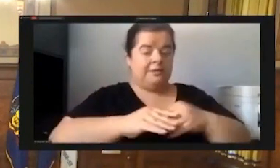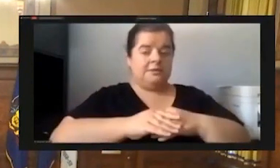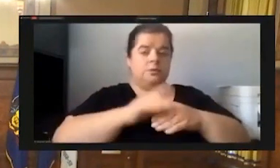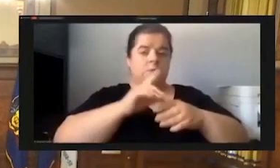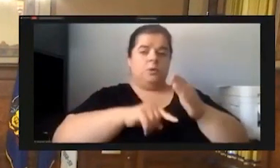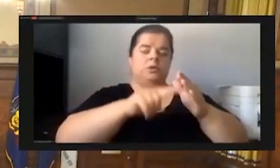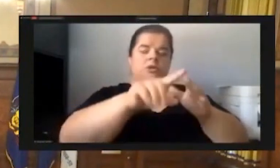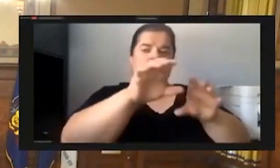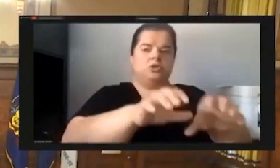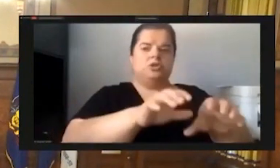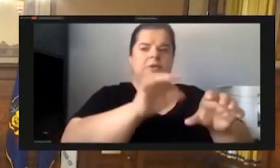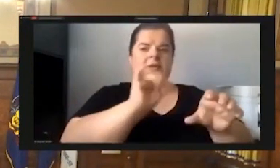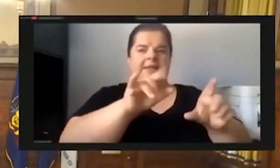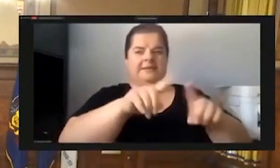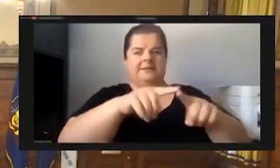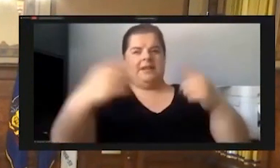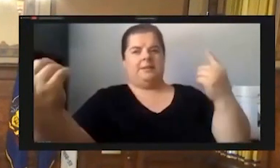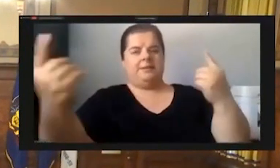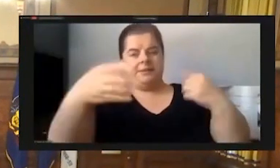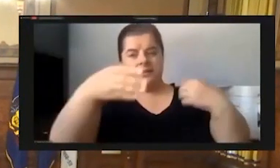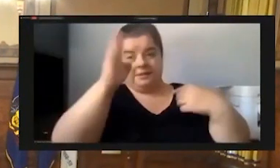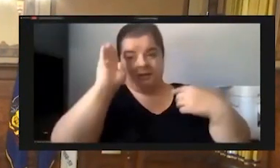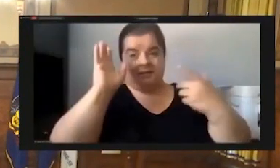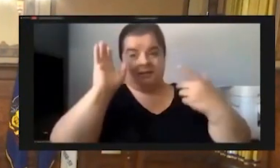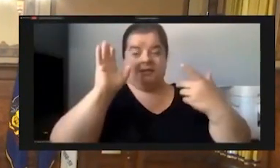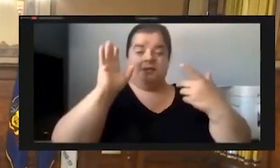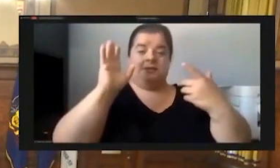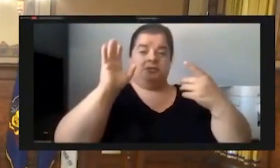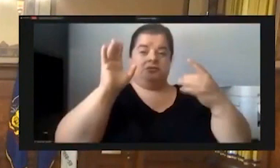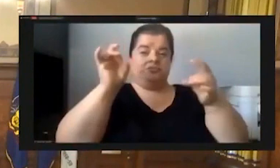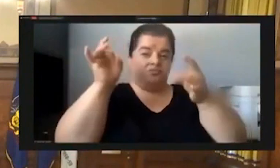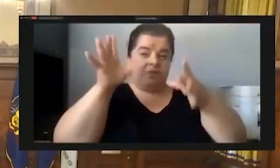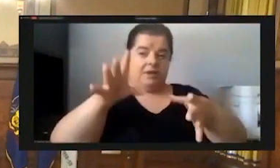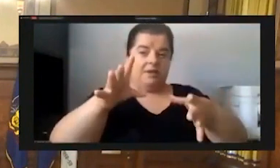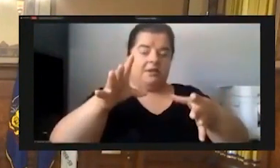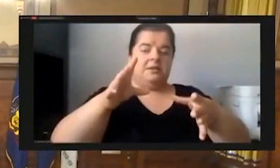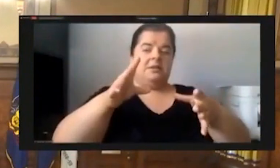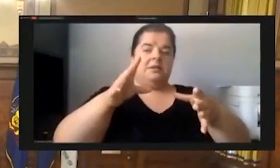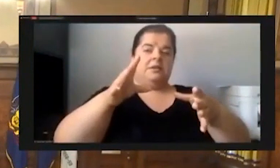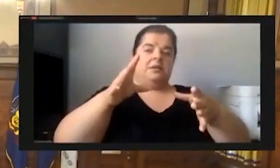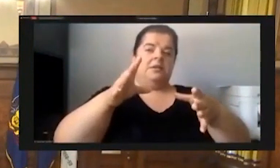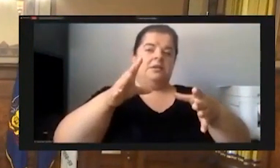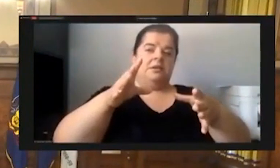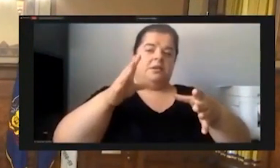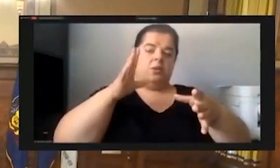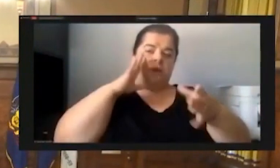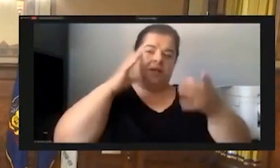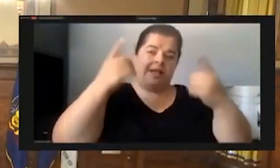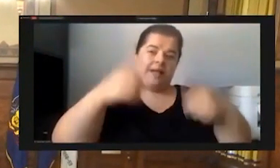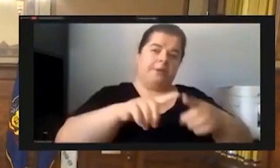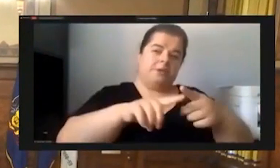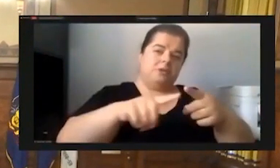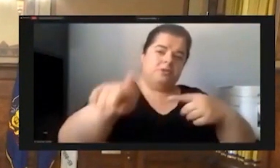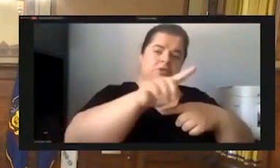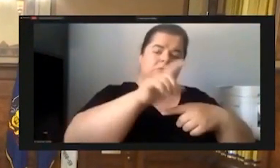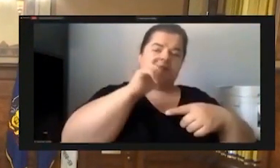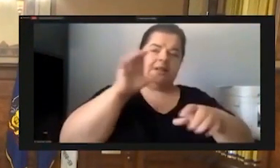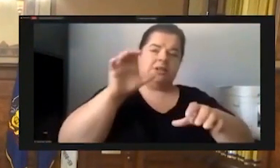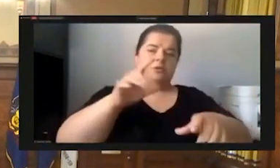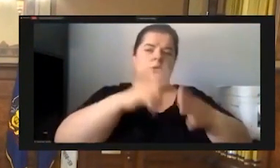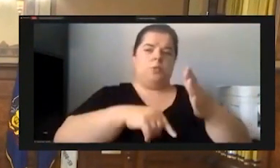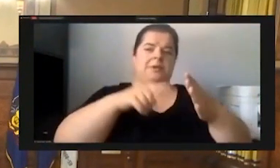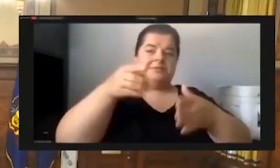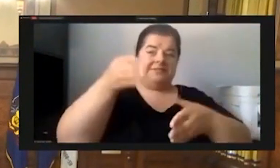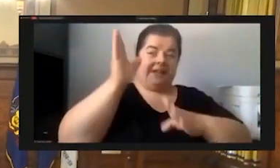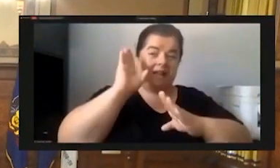doing is the opposite. And God's wrath abides on you because you are not doing what He has put you